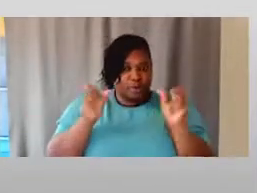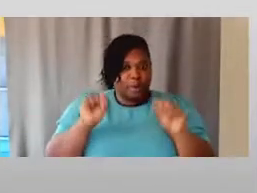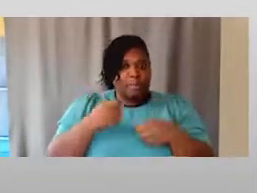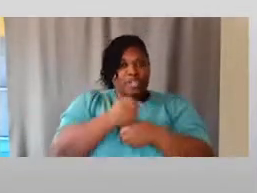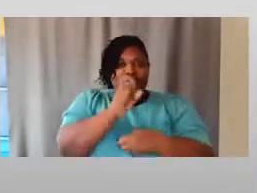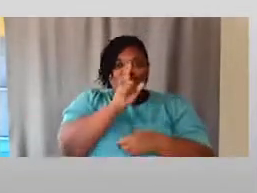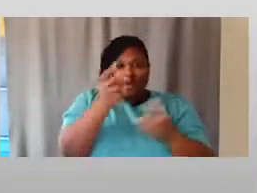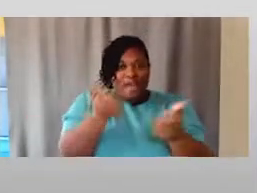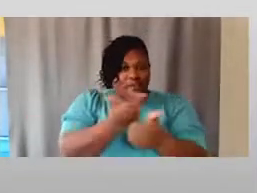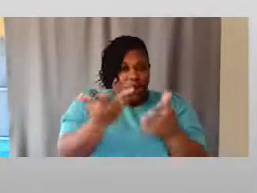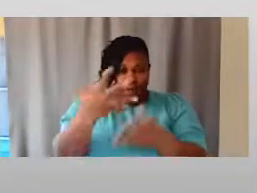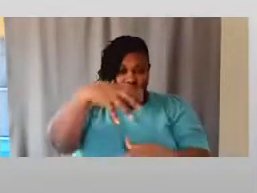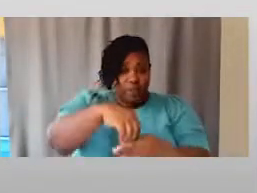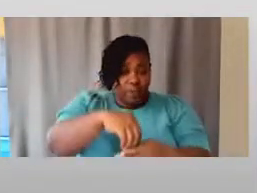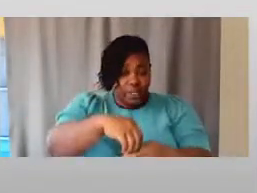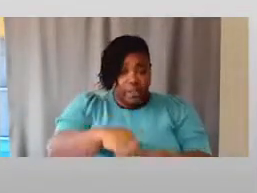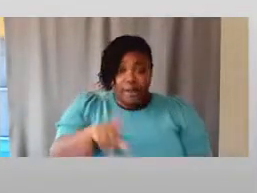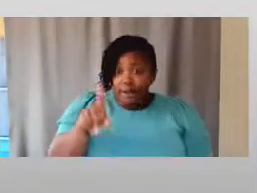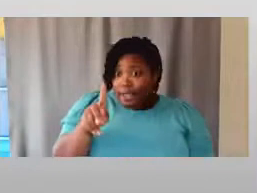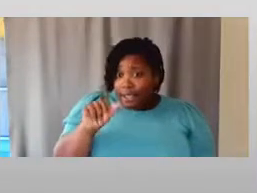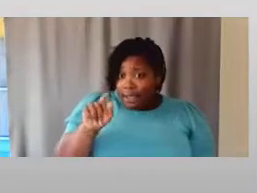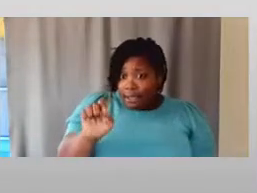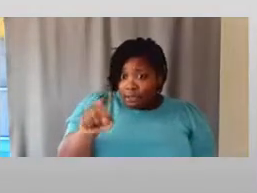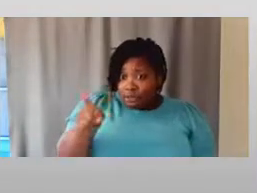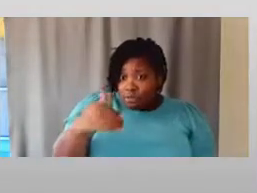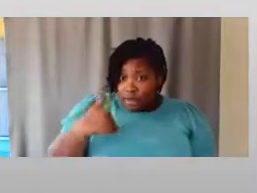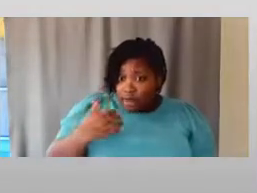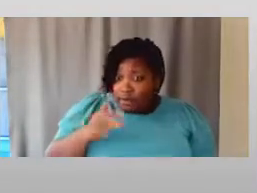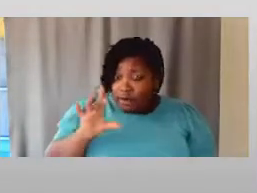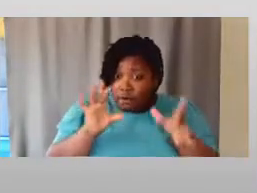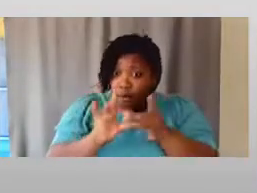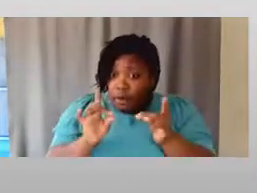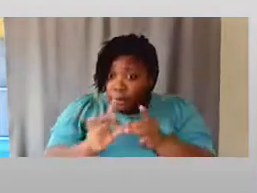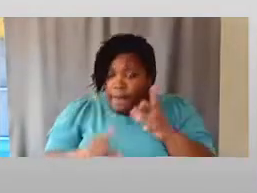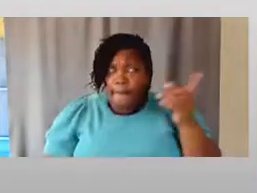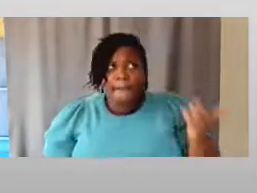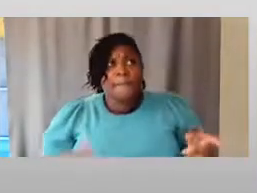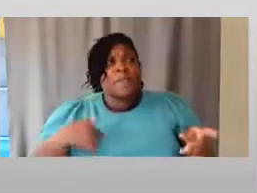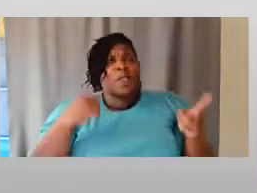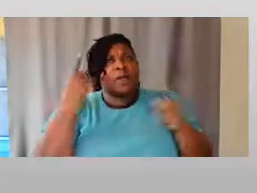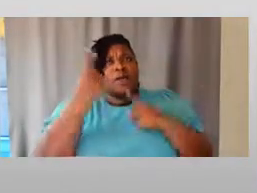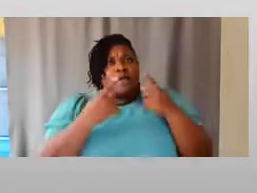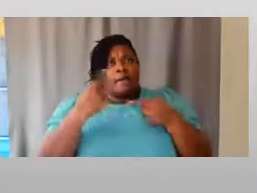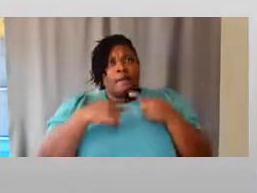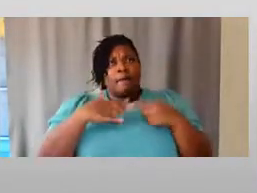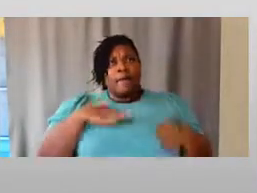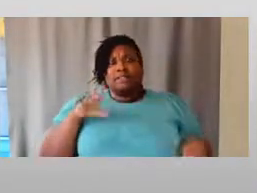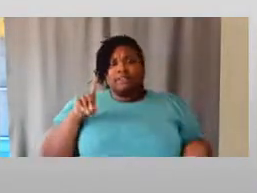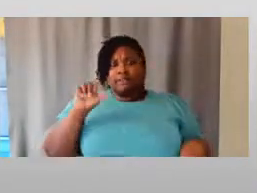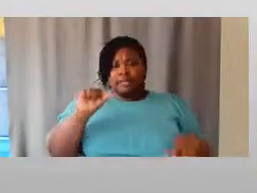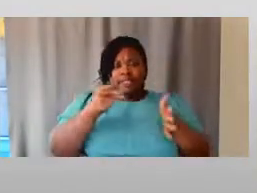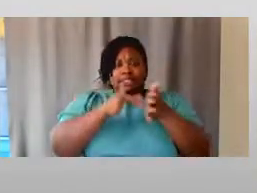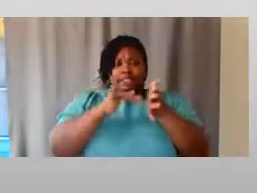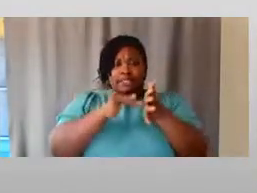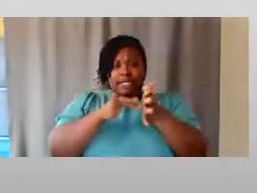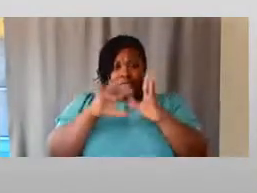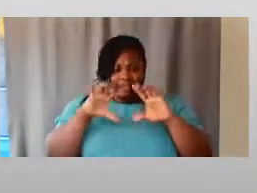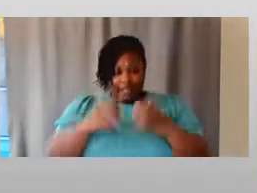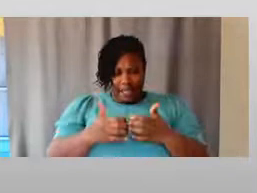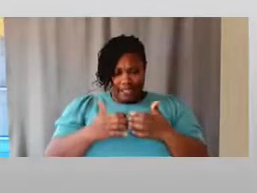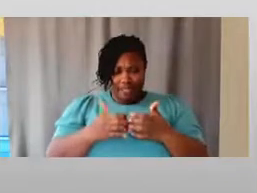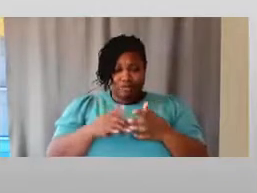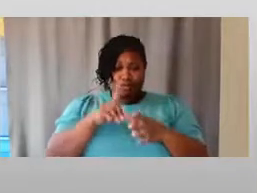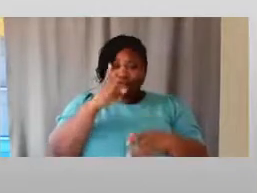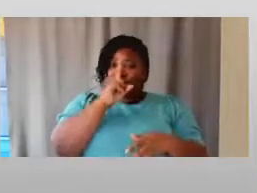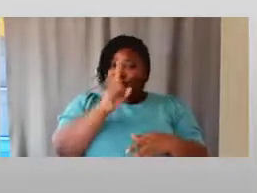Kate, did you have a comment? Well, I was thinking of my disability studies classes, which is the perfect place, one of the